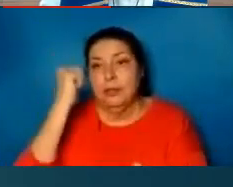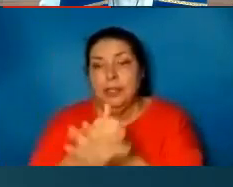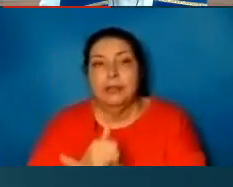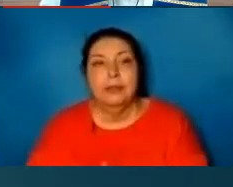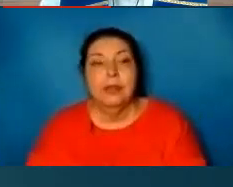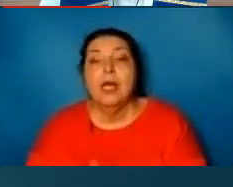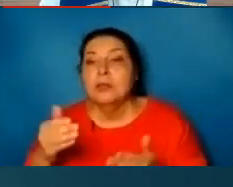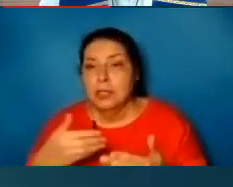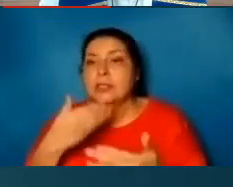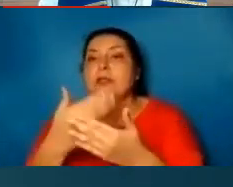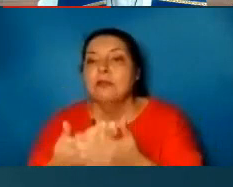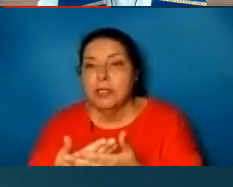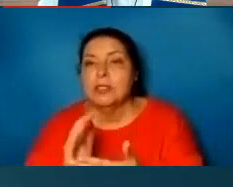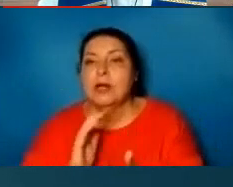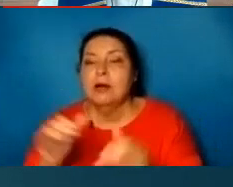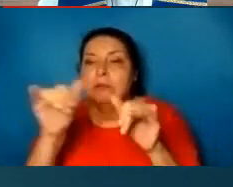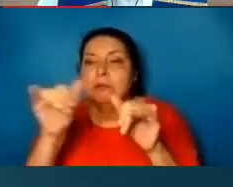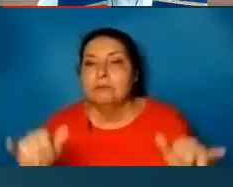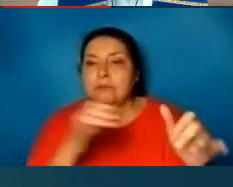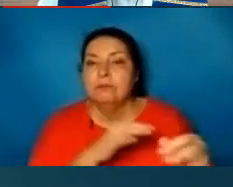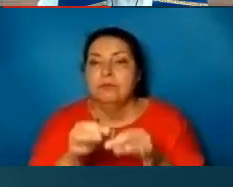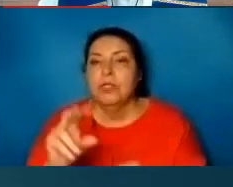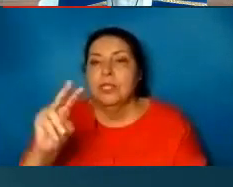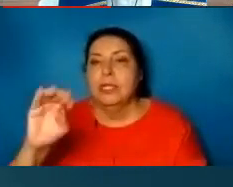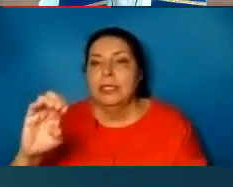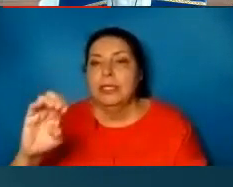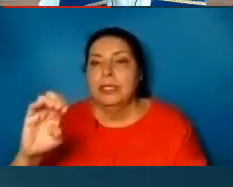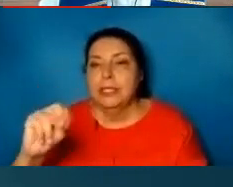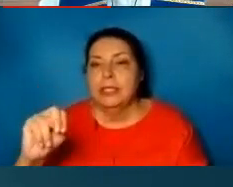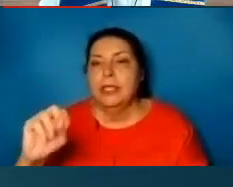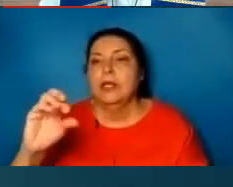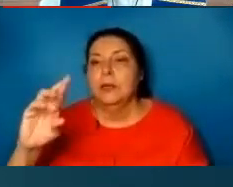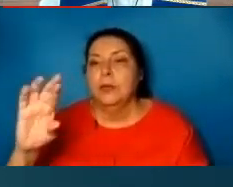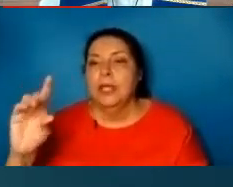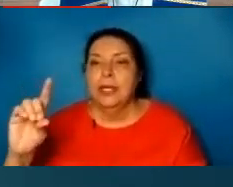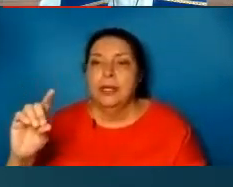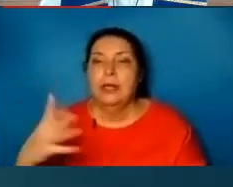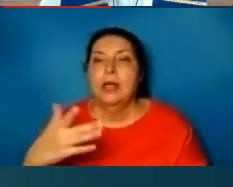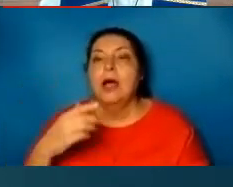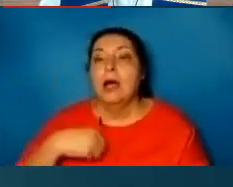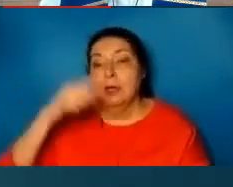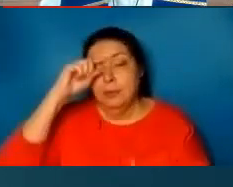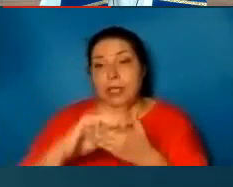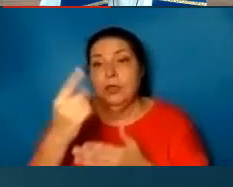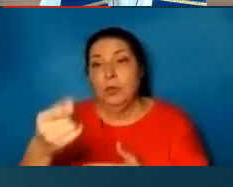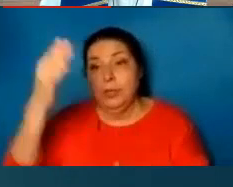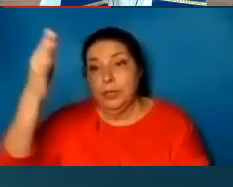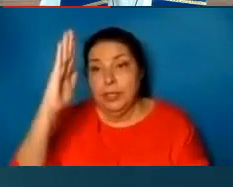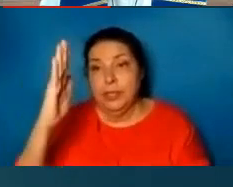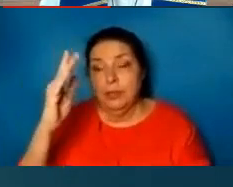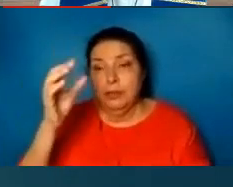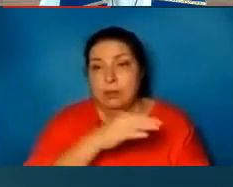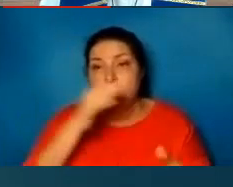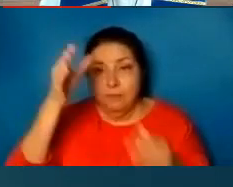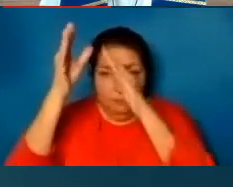Let us confess our common faith in the words of the Nicene Creed. We confess. I believe in one God, the